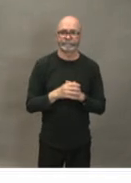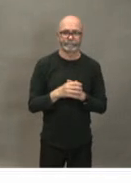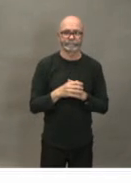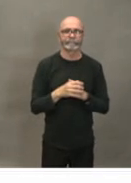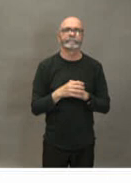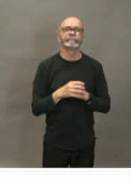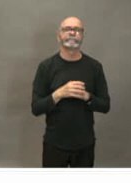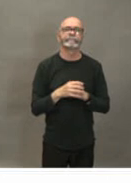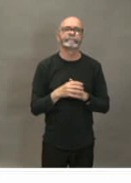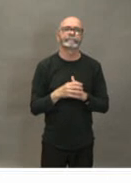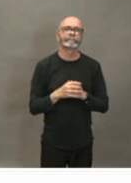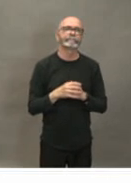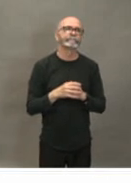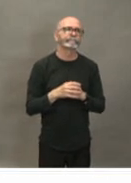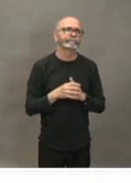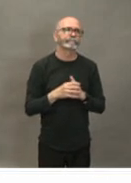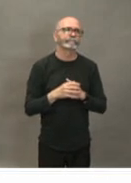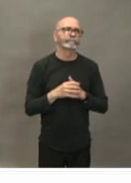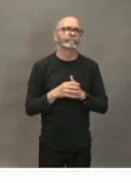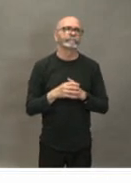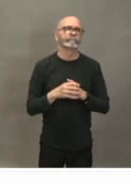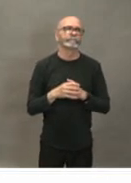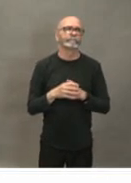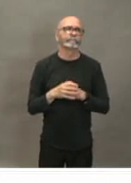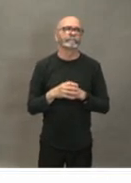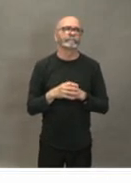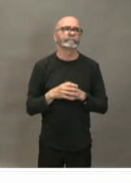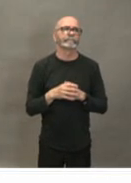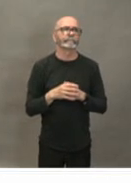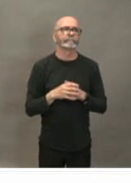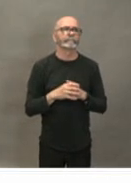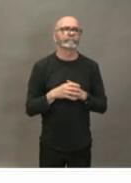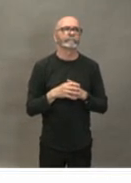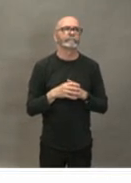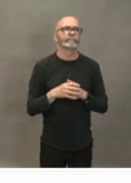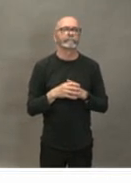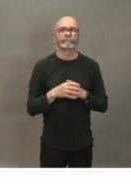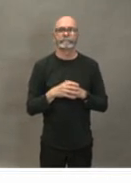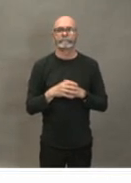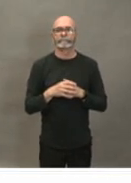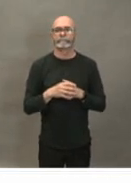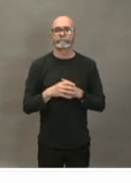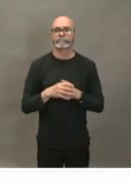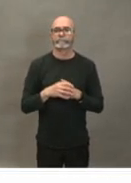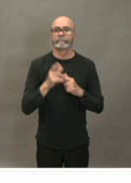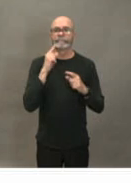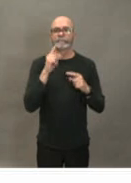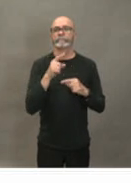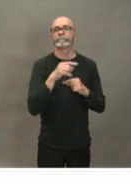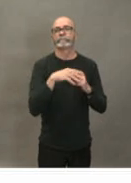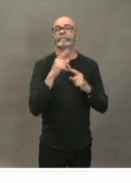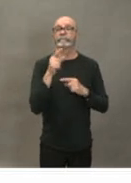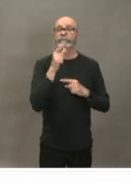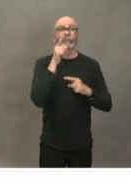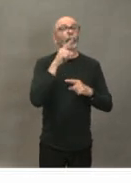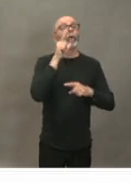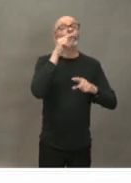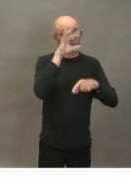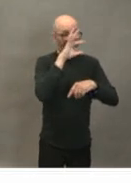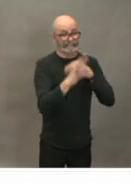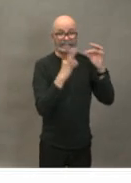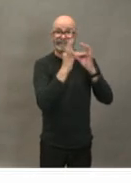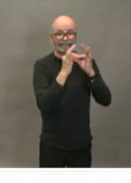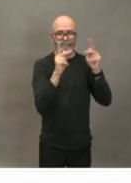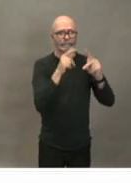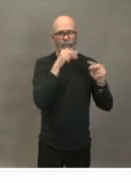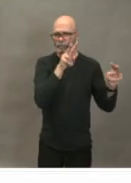our screen and our testing has been based on people with the the the travel and the symptoms we're doing